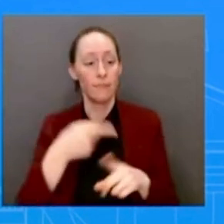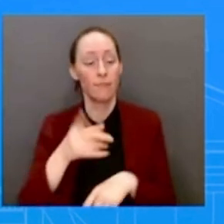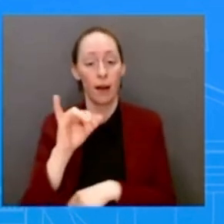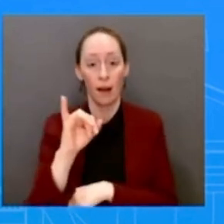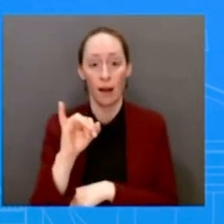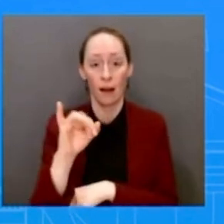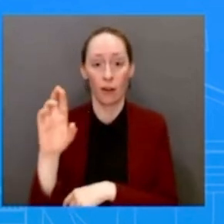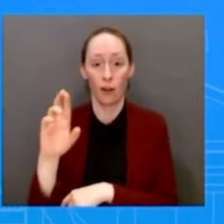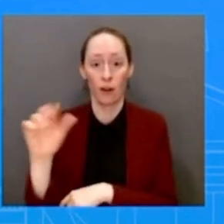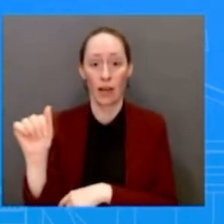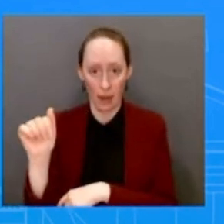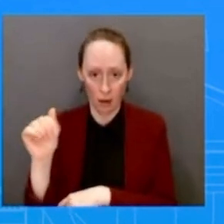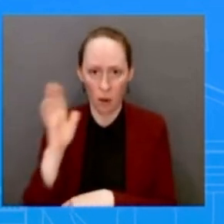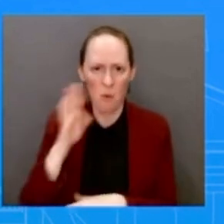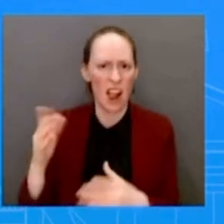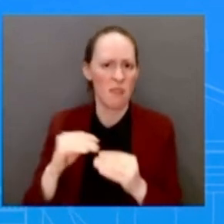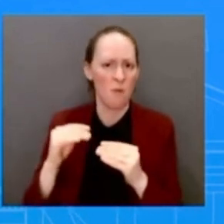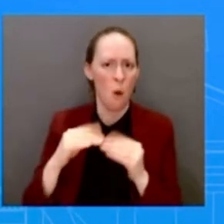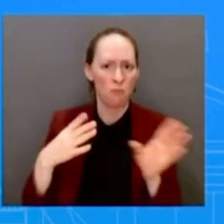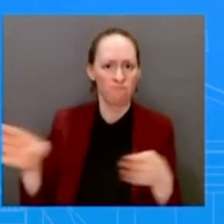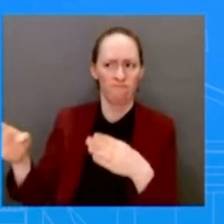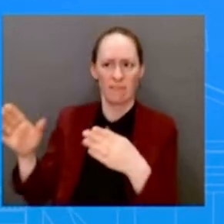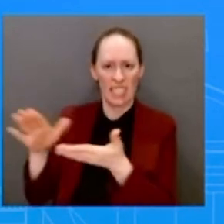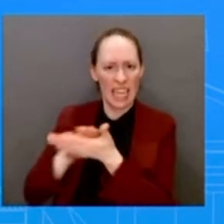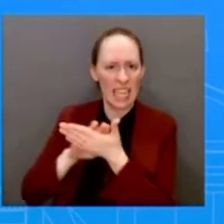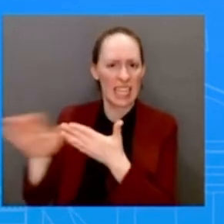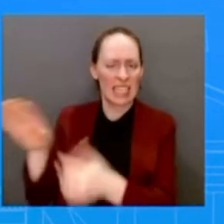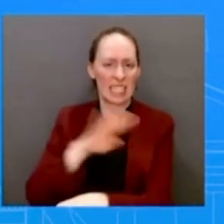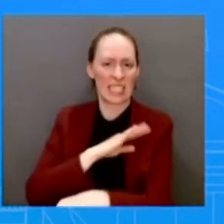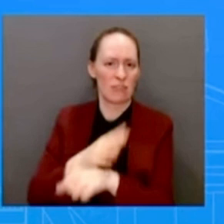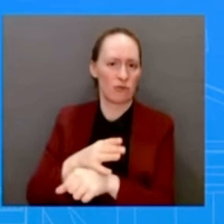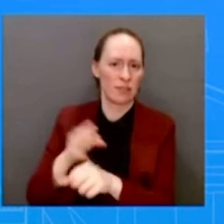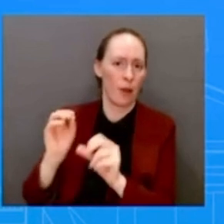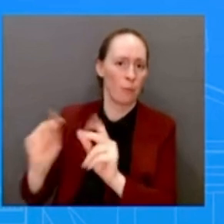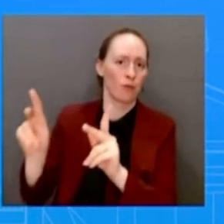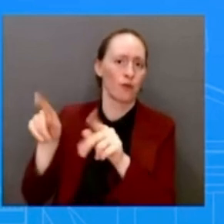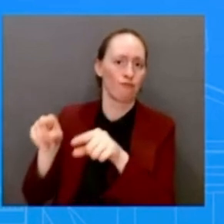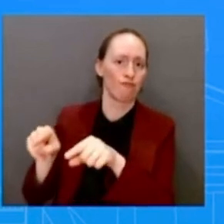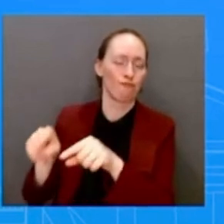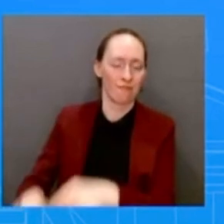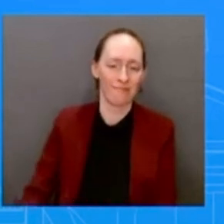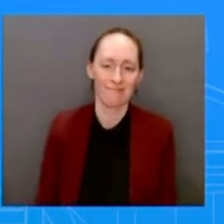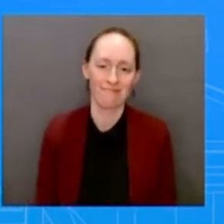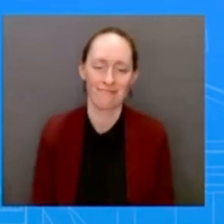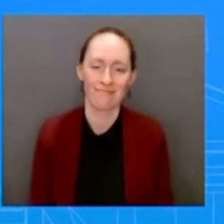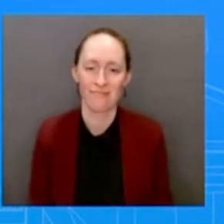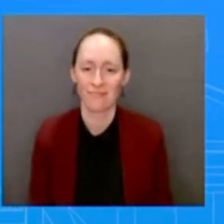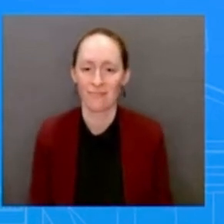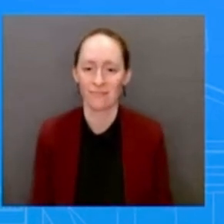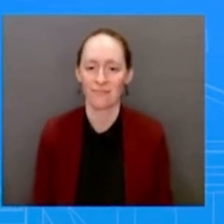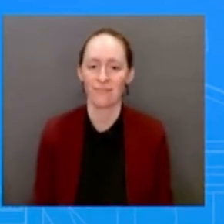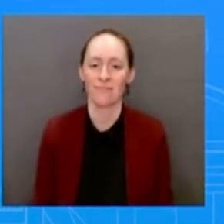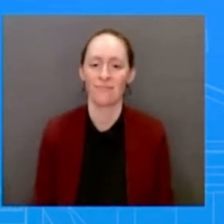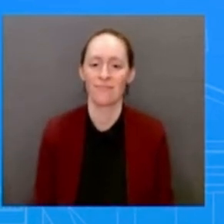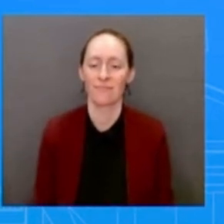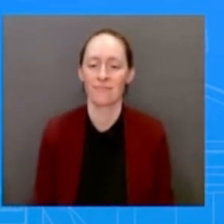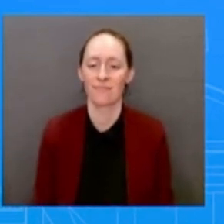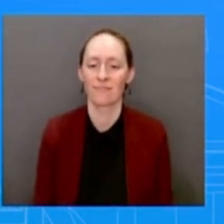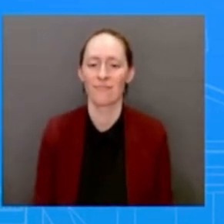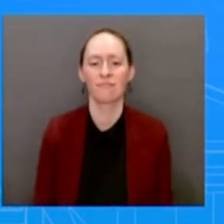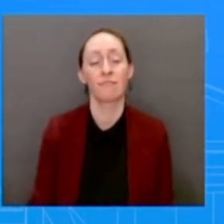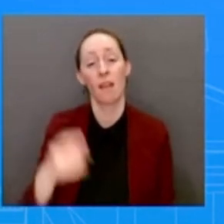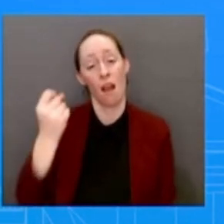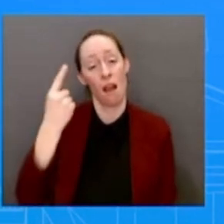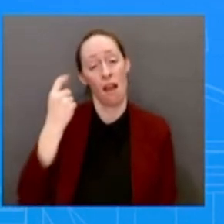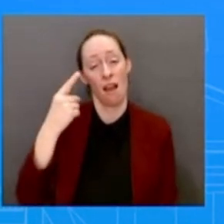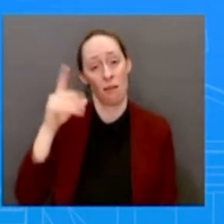made in America. That's why we see the IRA's investment. The President will never back down from putting American jobs and American leadership at the heart